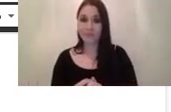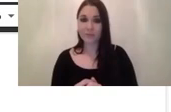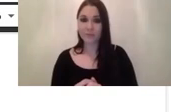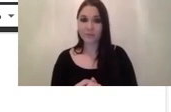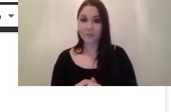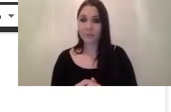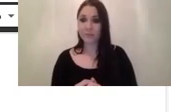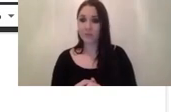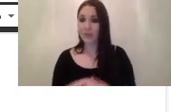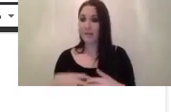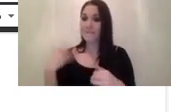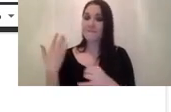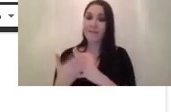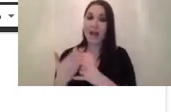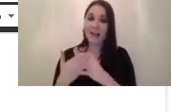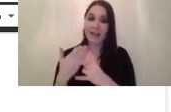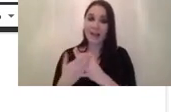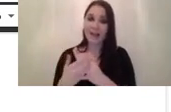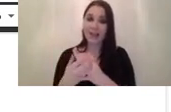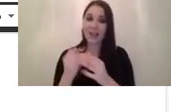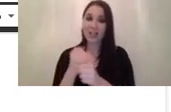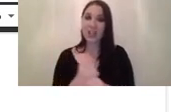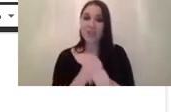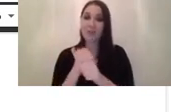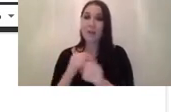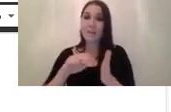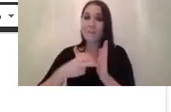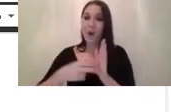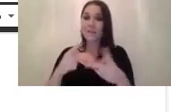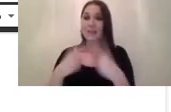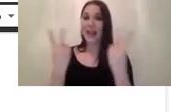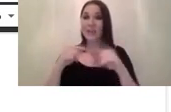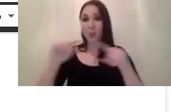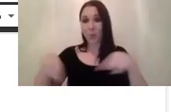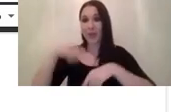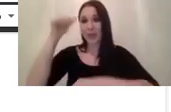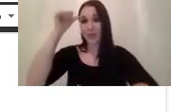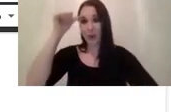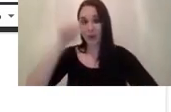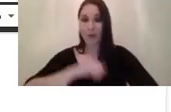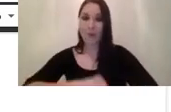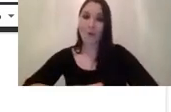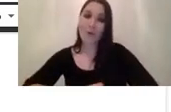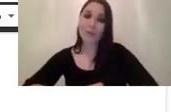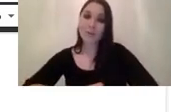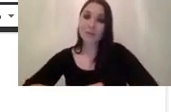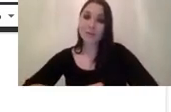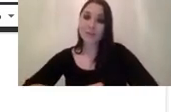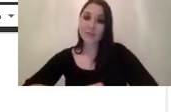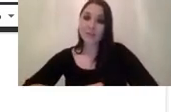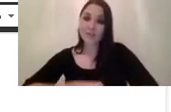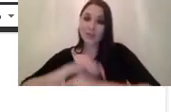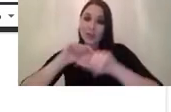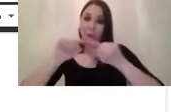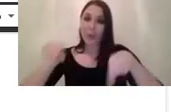finally the general purpose lags are the ones that we all know so uh usually this is the one we tried we